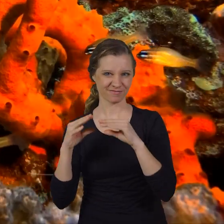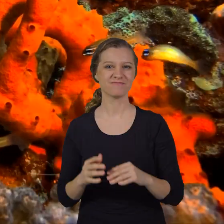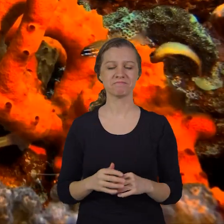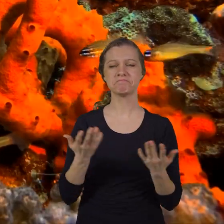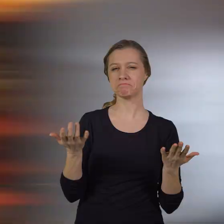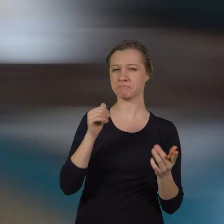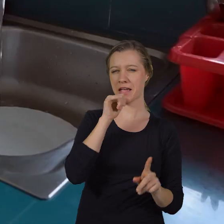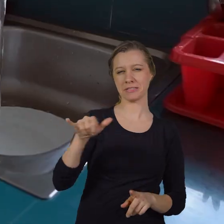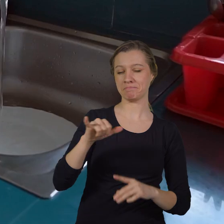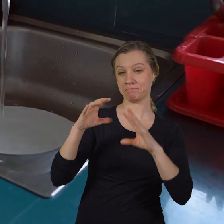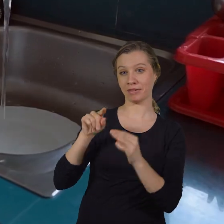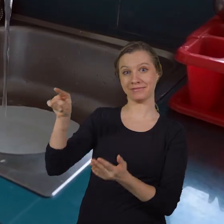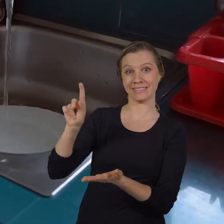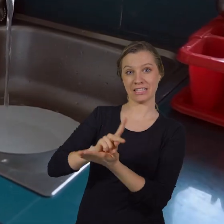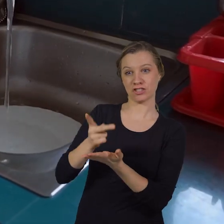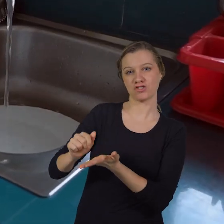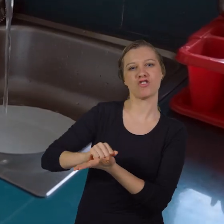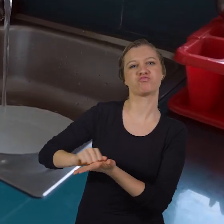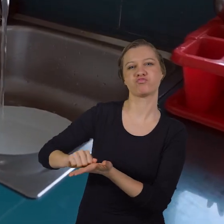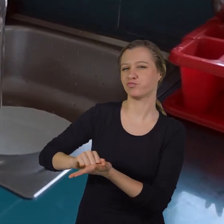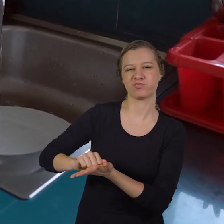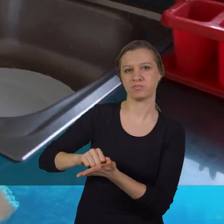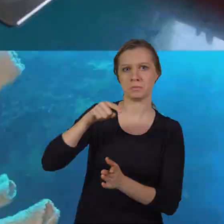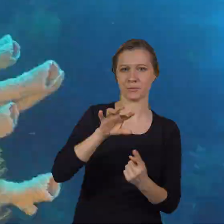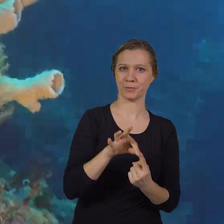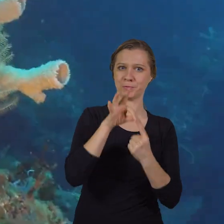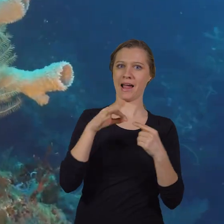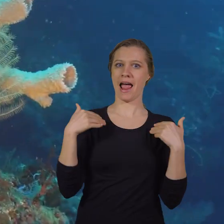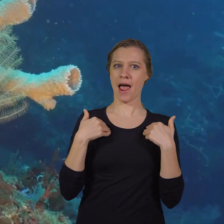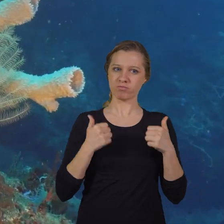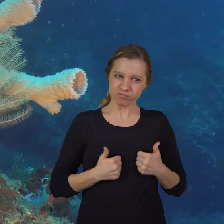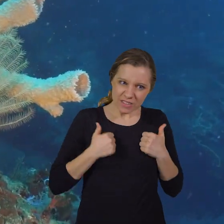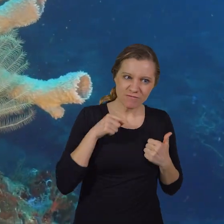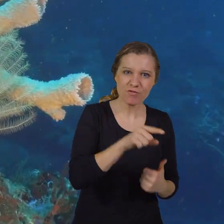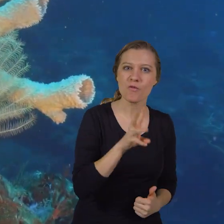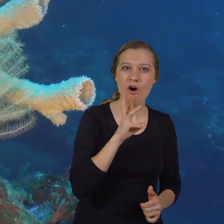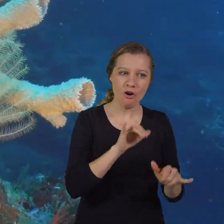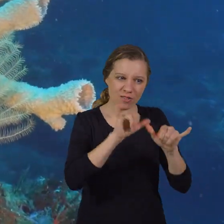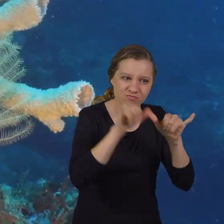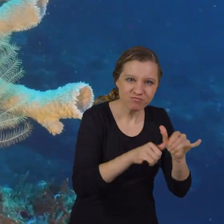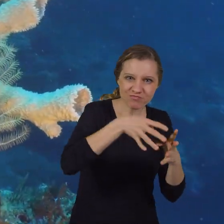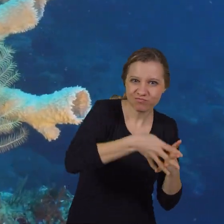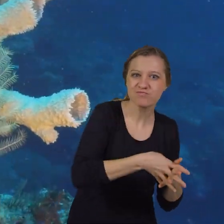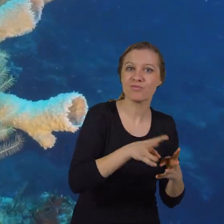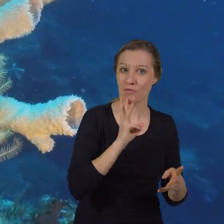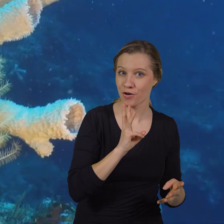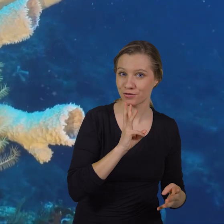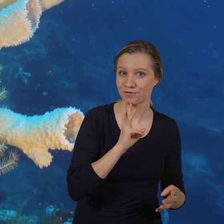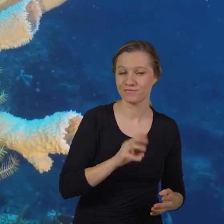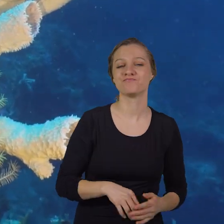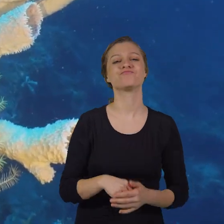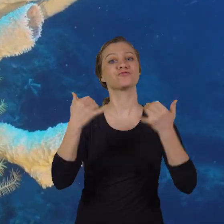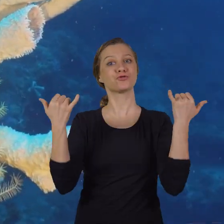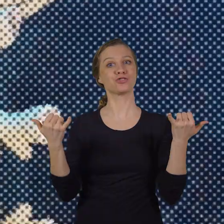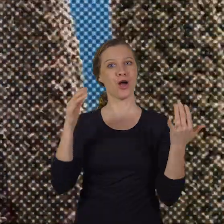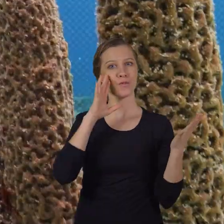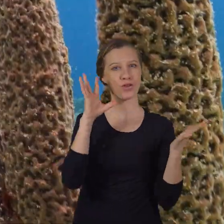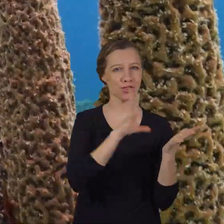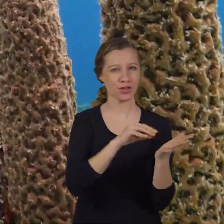Sponge? Unlike the sponges in your kitchen, these unusual animals live in water and stay put.